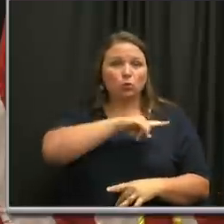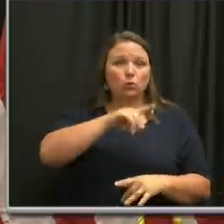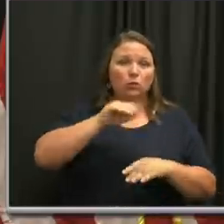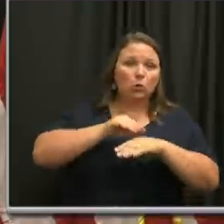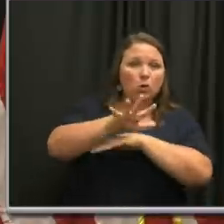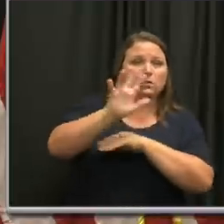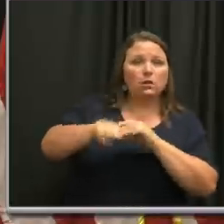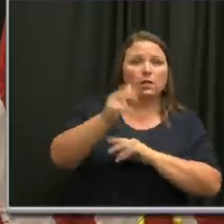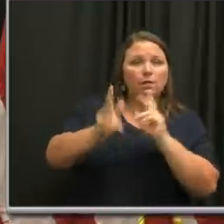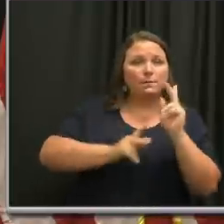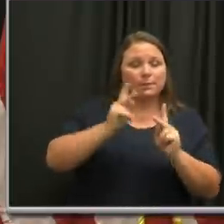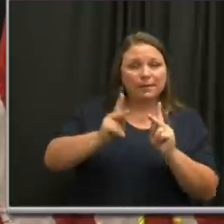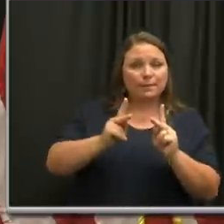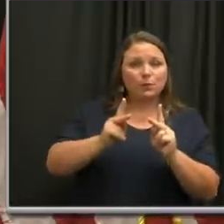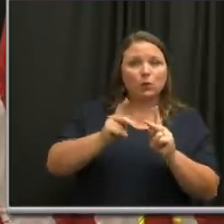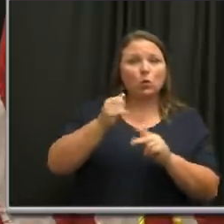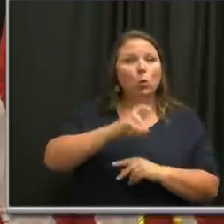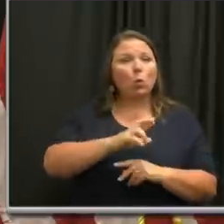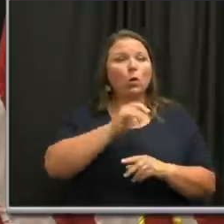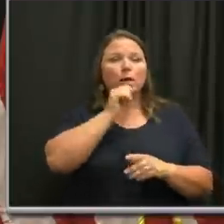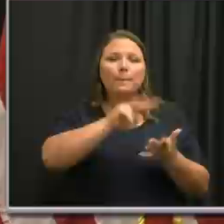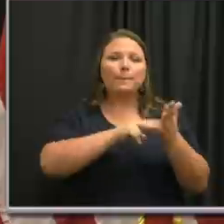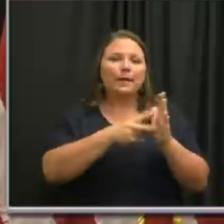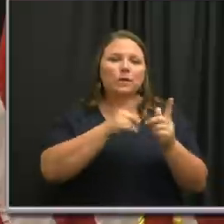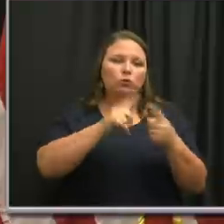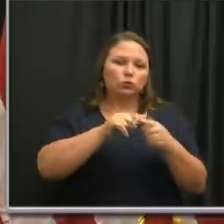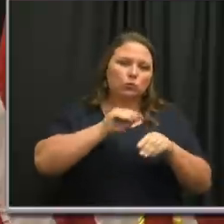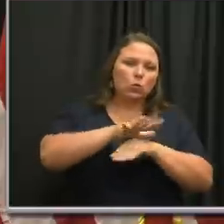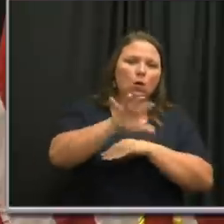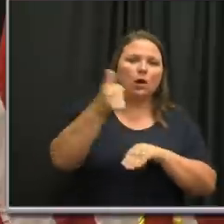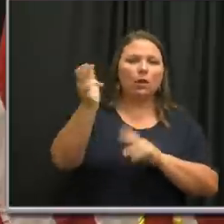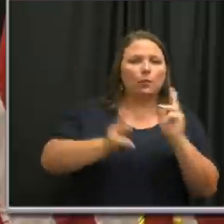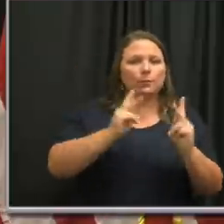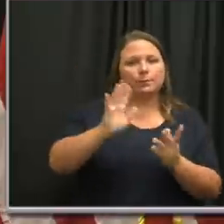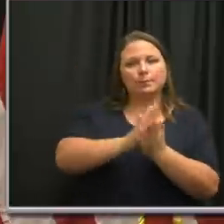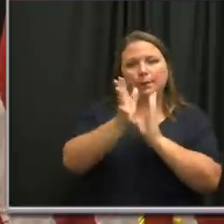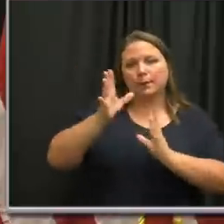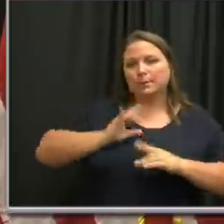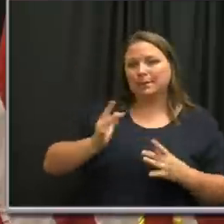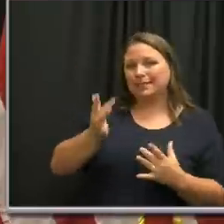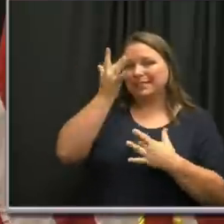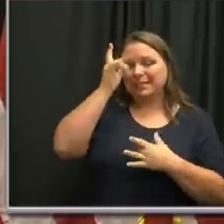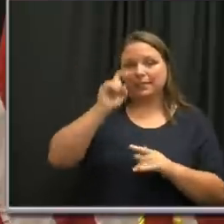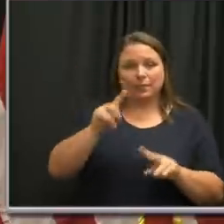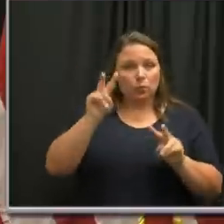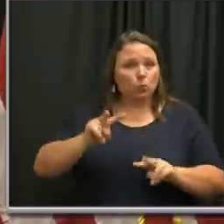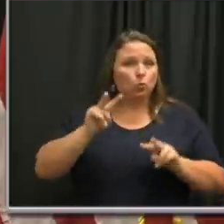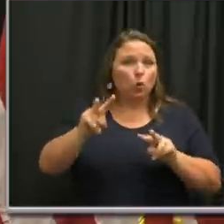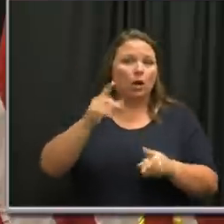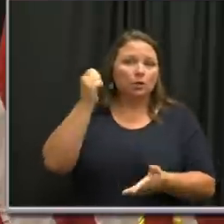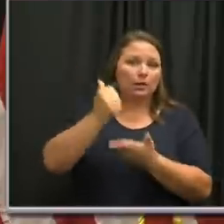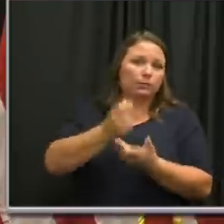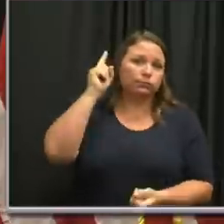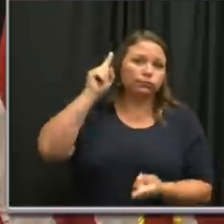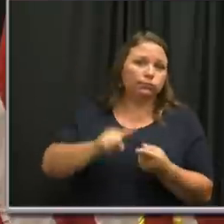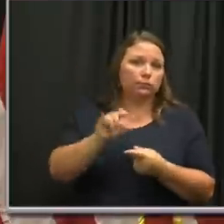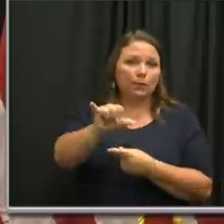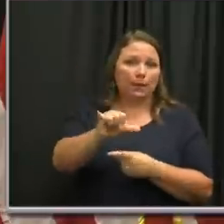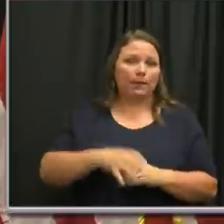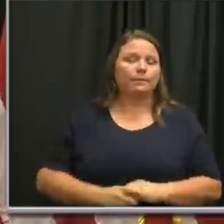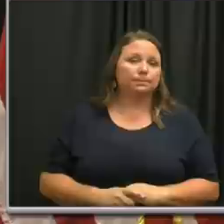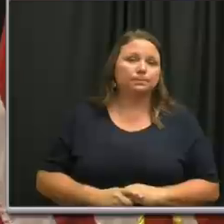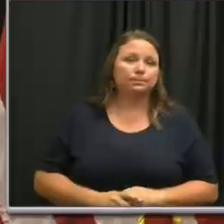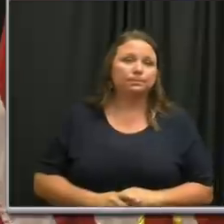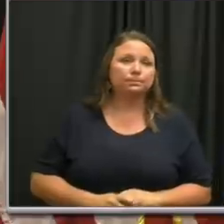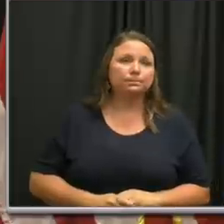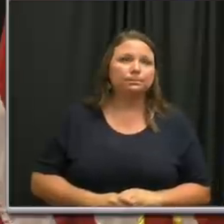inadvertently or inadvertently in the process of doing that, we have to, we have to be on that and curb that practice. Um,